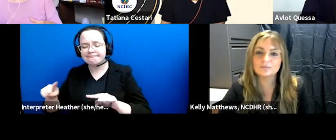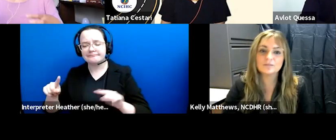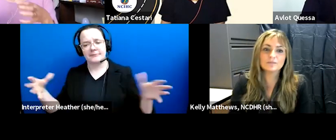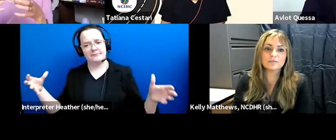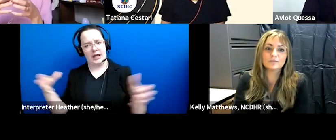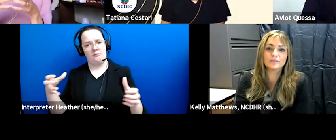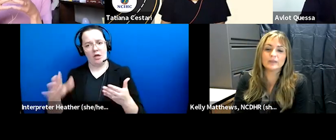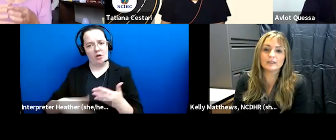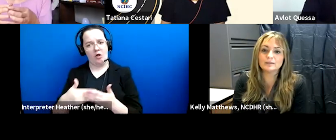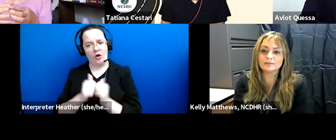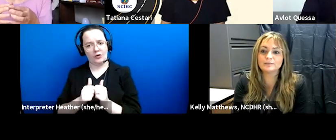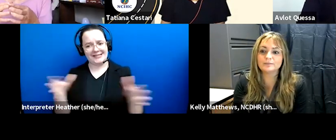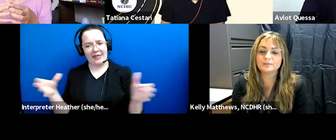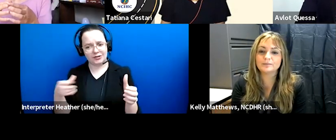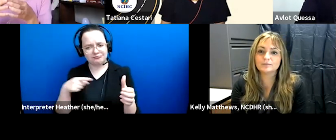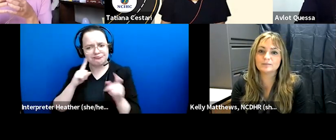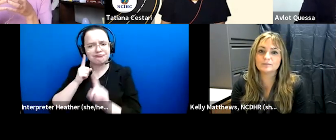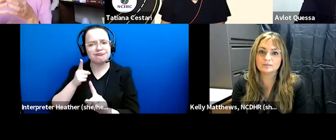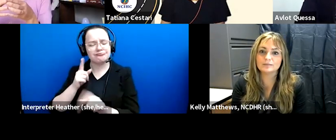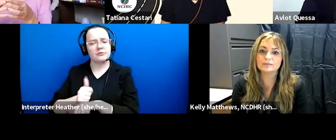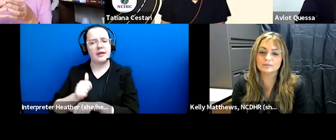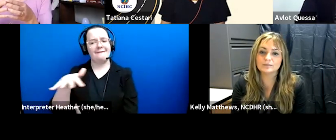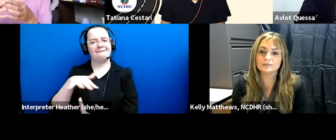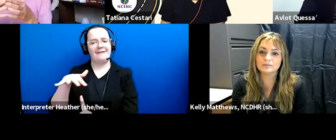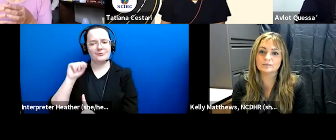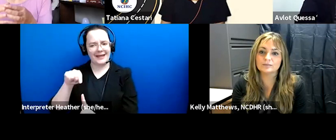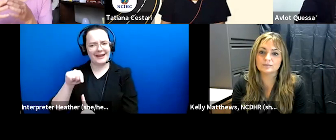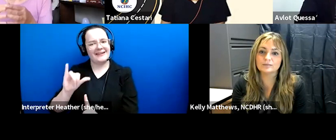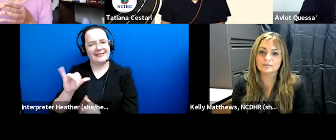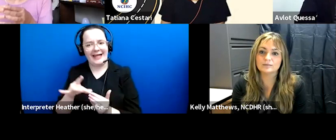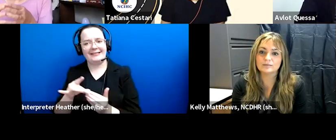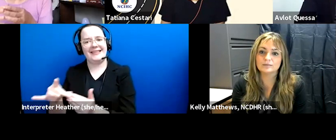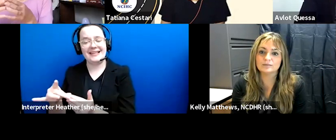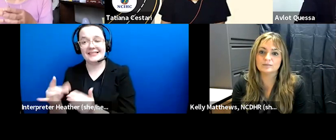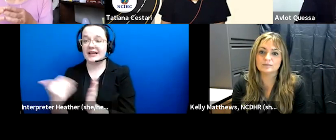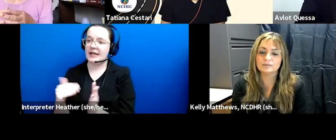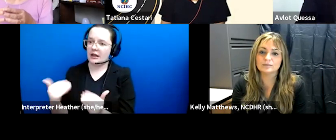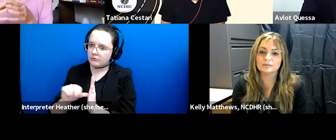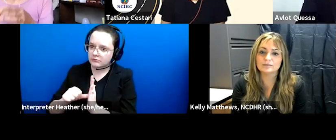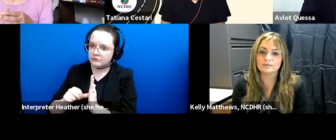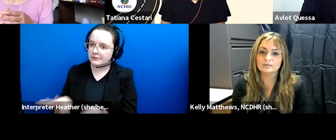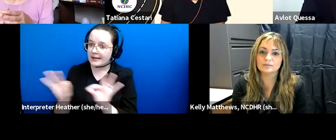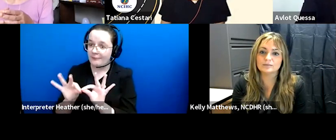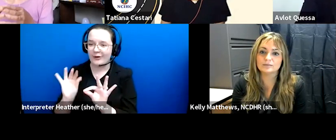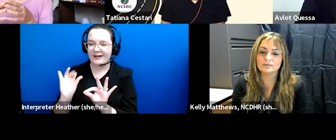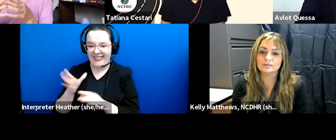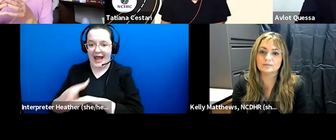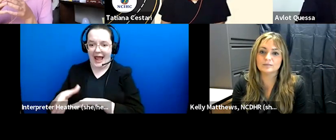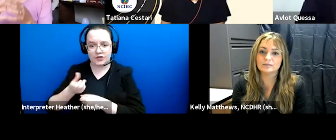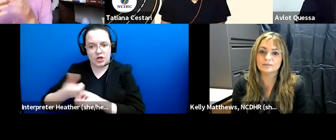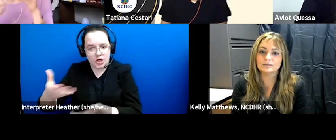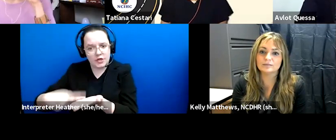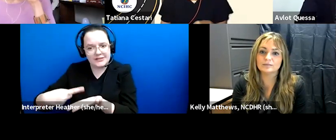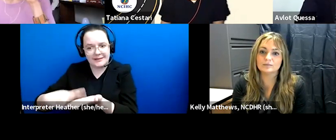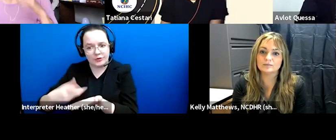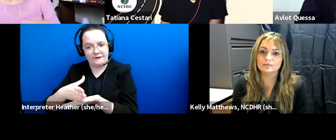create um an environment that then leads to again it's so key the debriefing element then there's